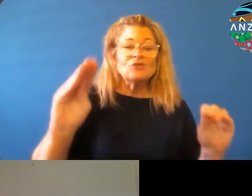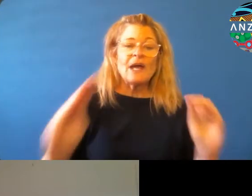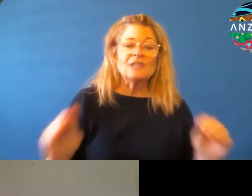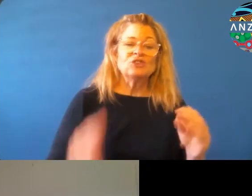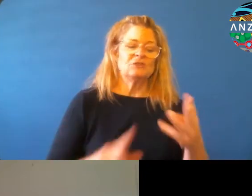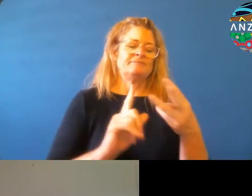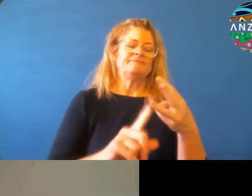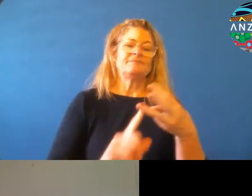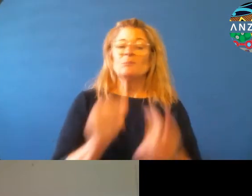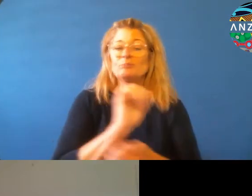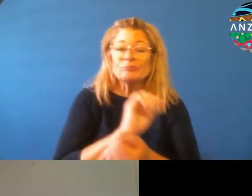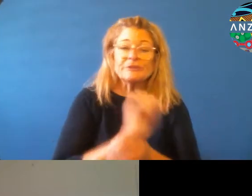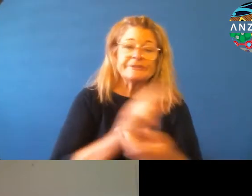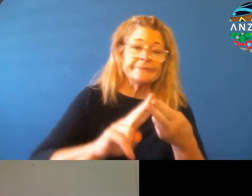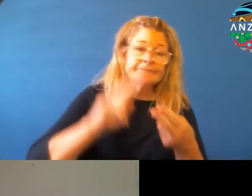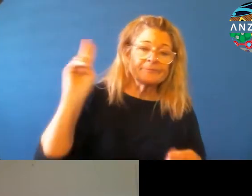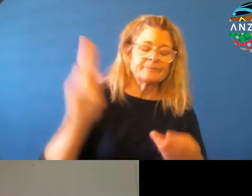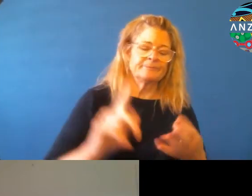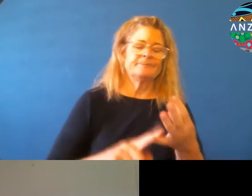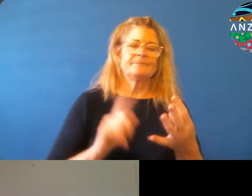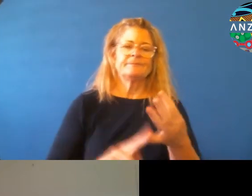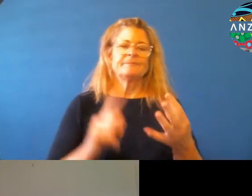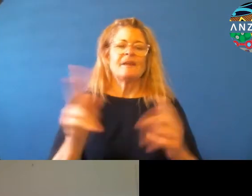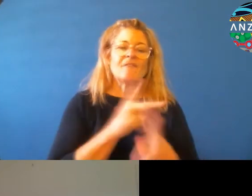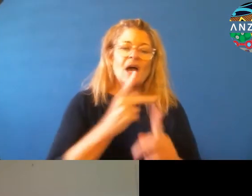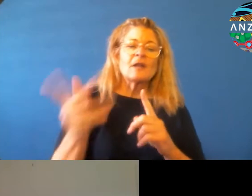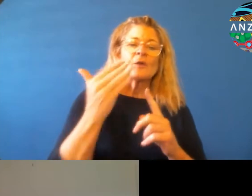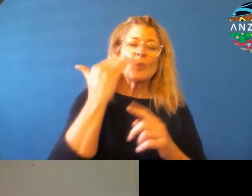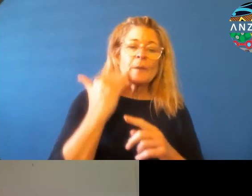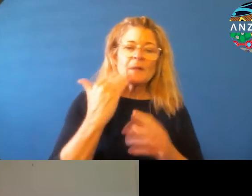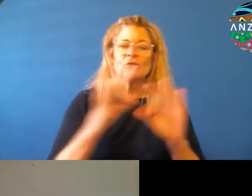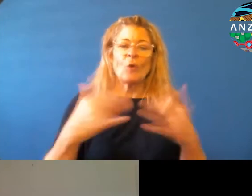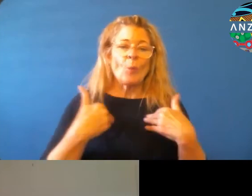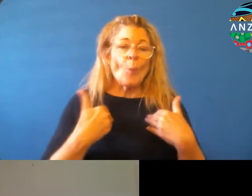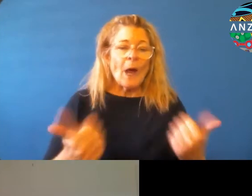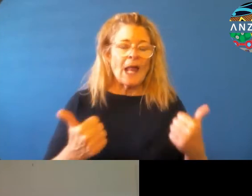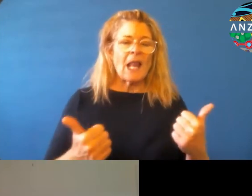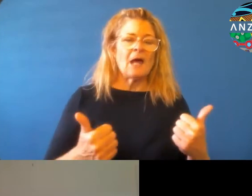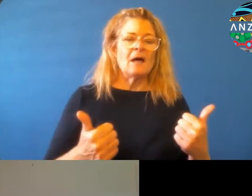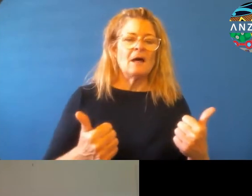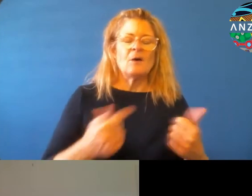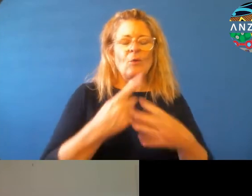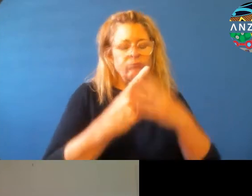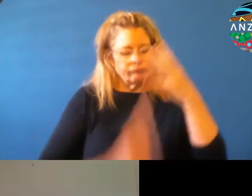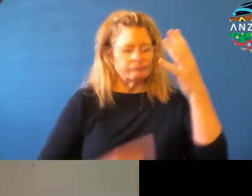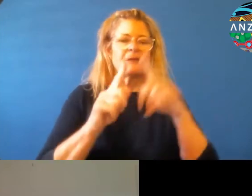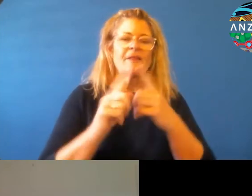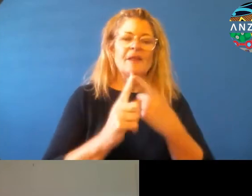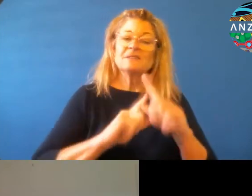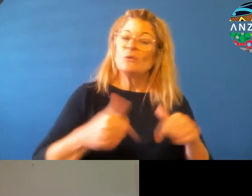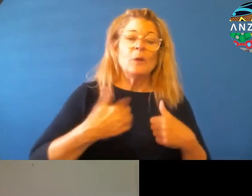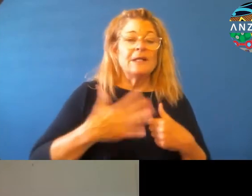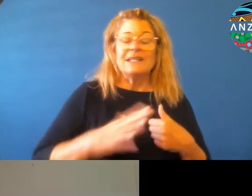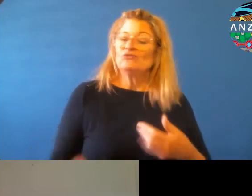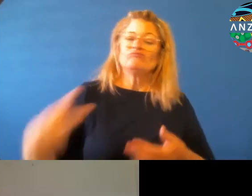prisons, high numbers of Māori women, uh, unwell. And, um, and, of that, we have to make a